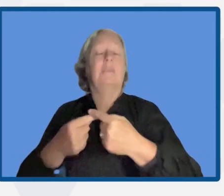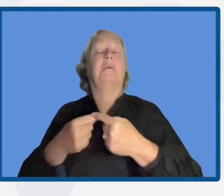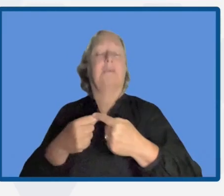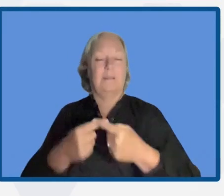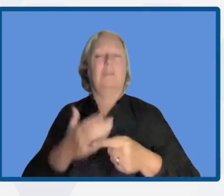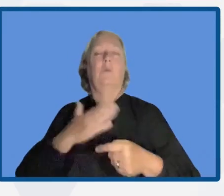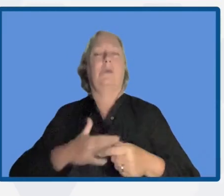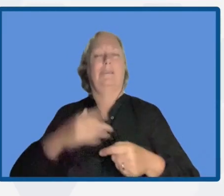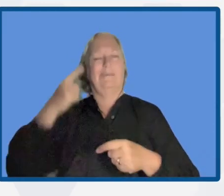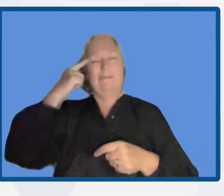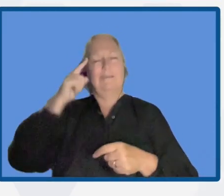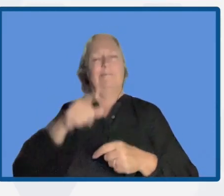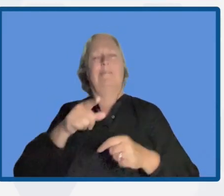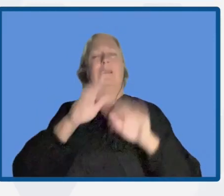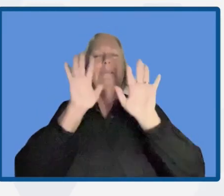climate crisis.